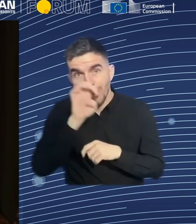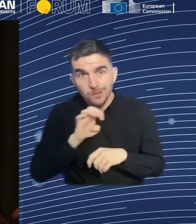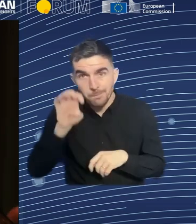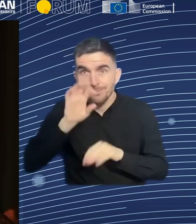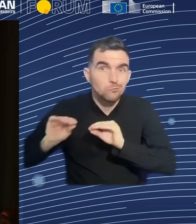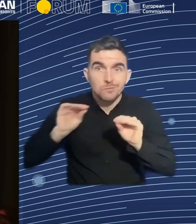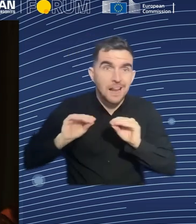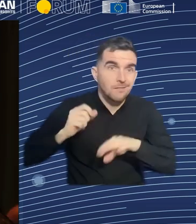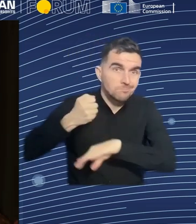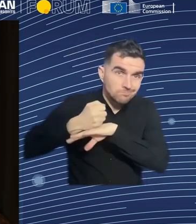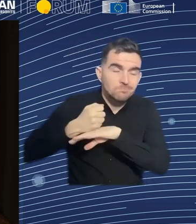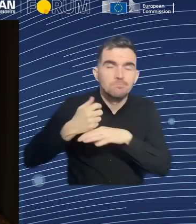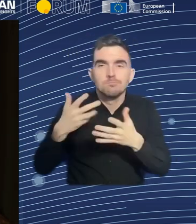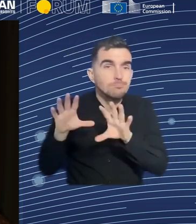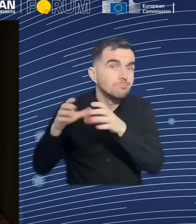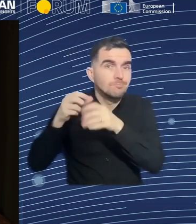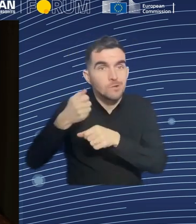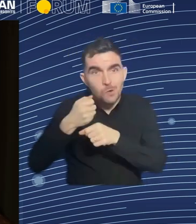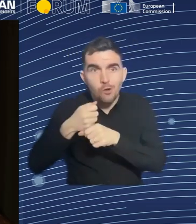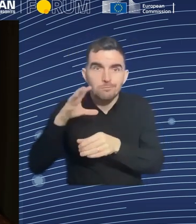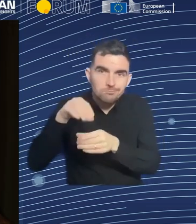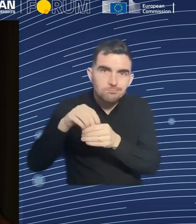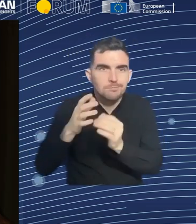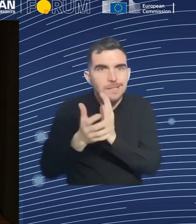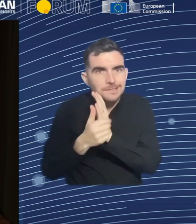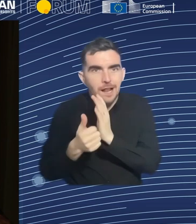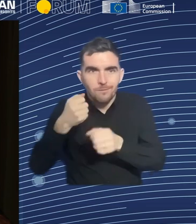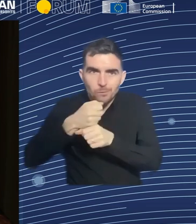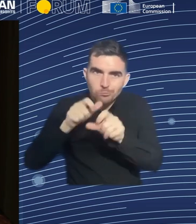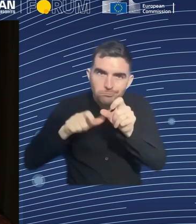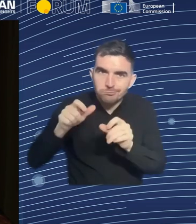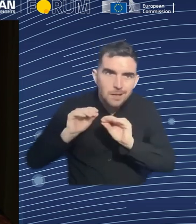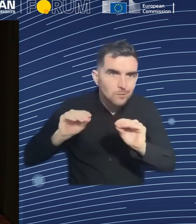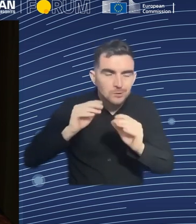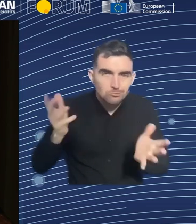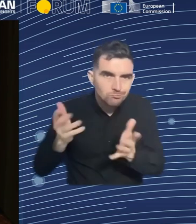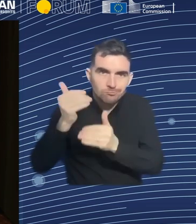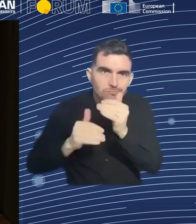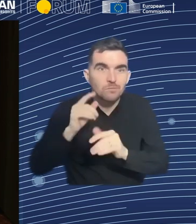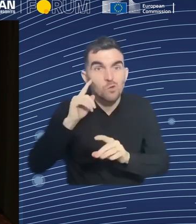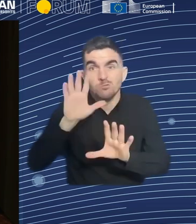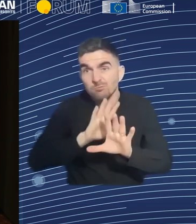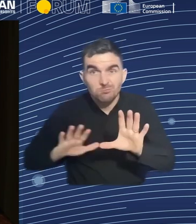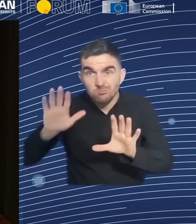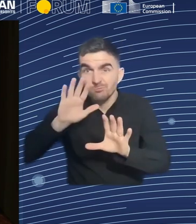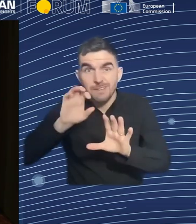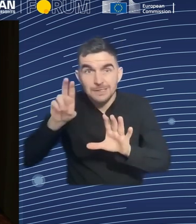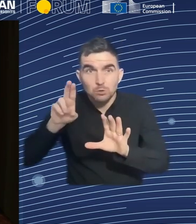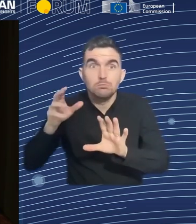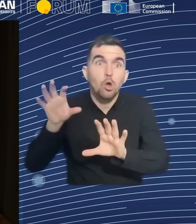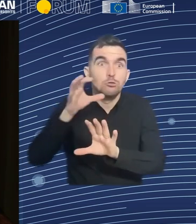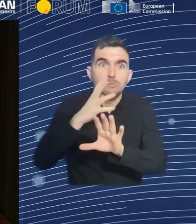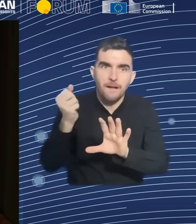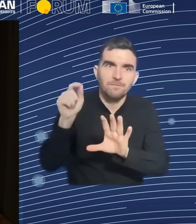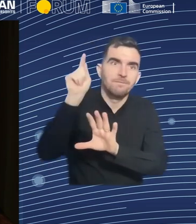in enlargement countries, for instance, that, of course, from this perspective are very important for us. And when we looked at our data, there